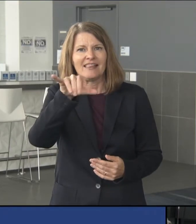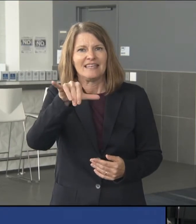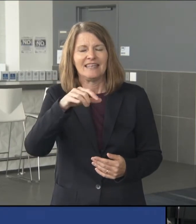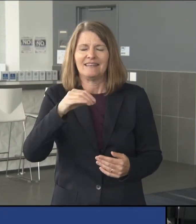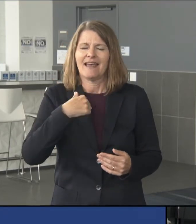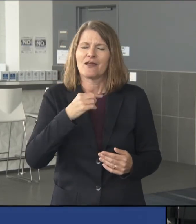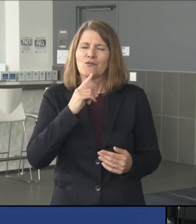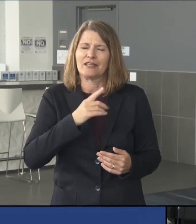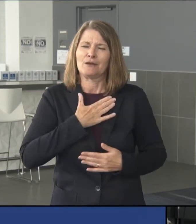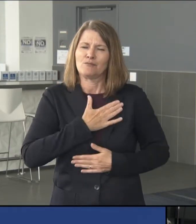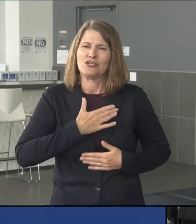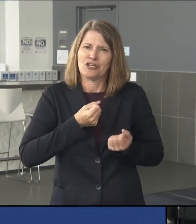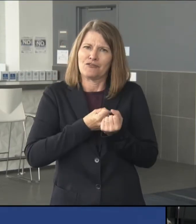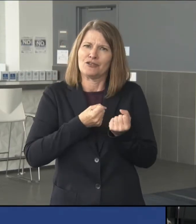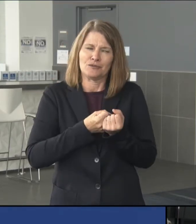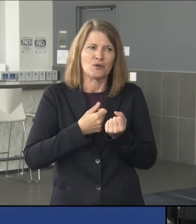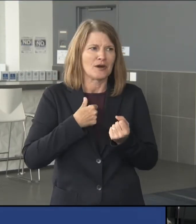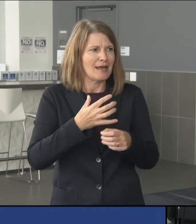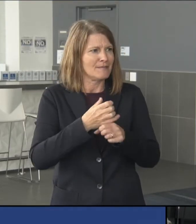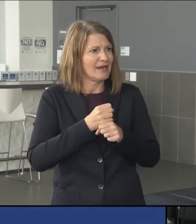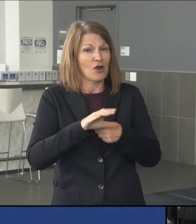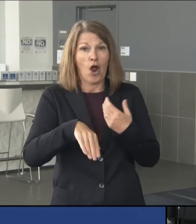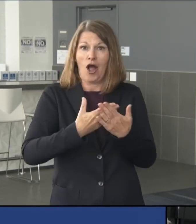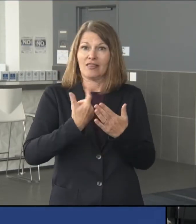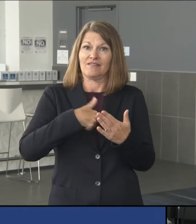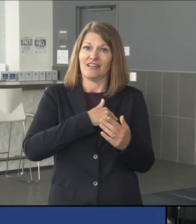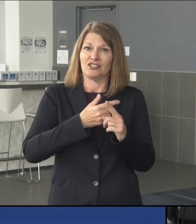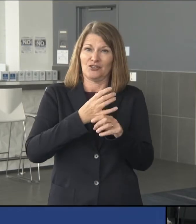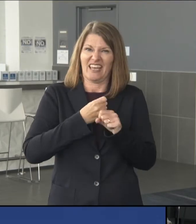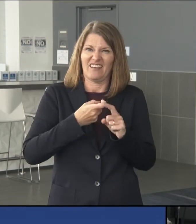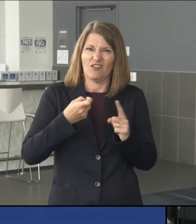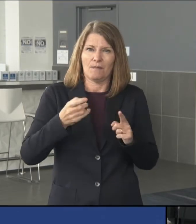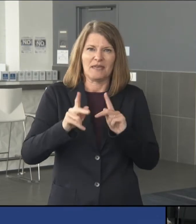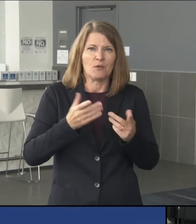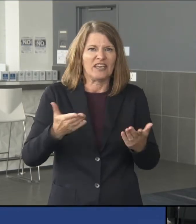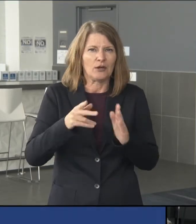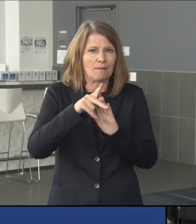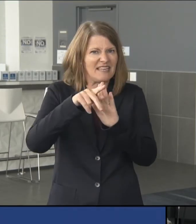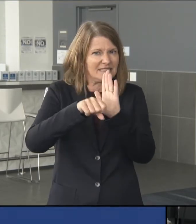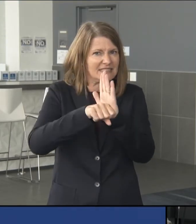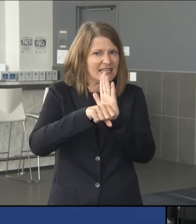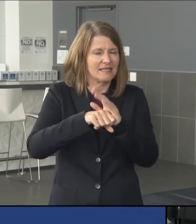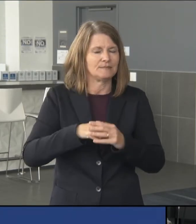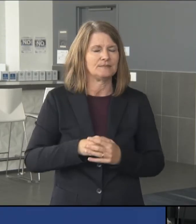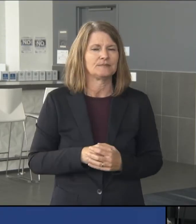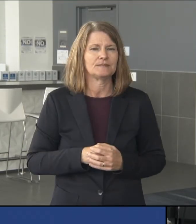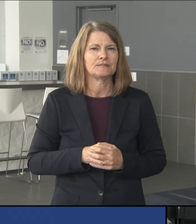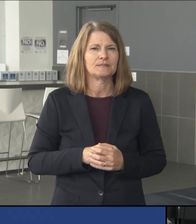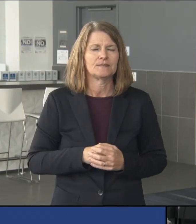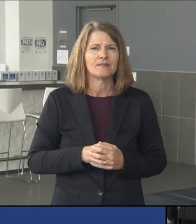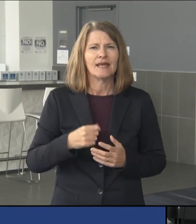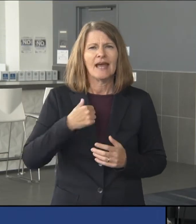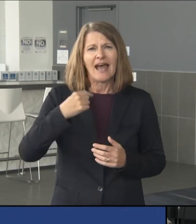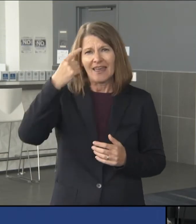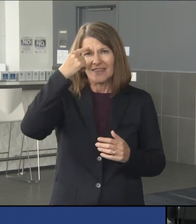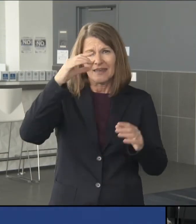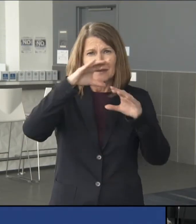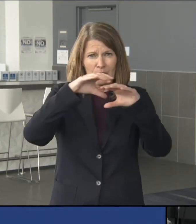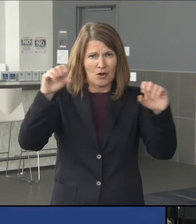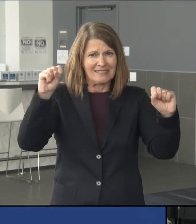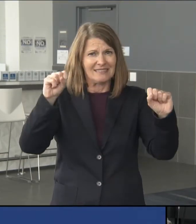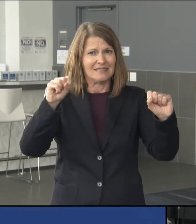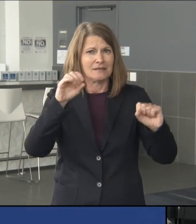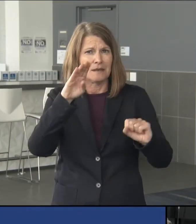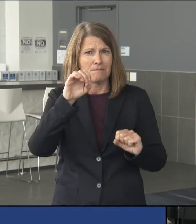support that I'm getting and that all of us are getting from folks here at Penn State. As I think President Barron said,